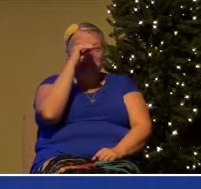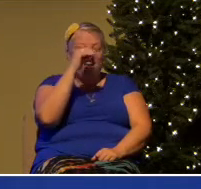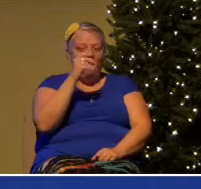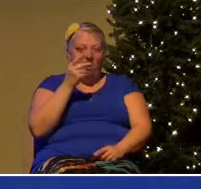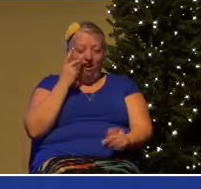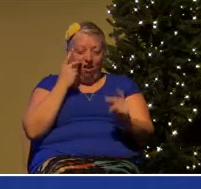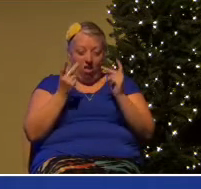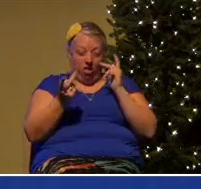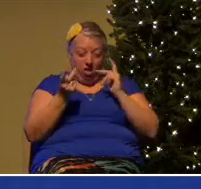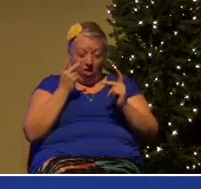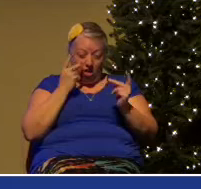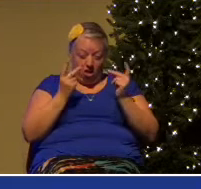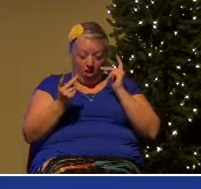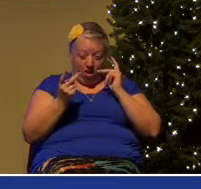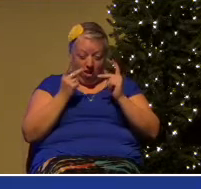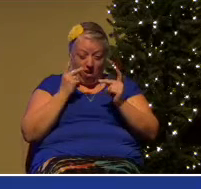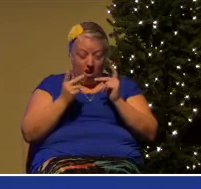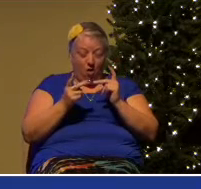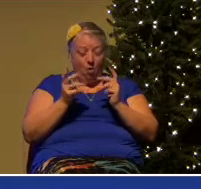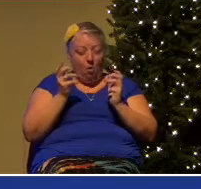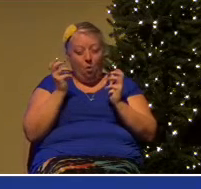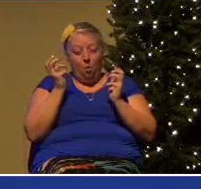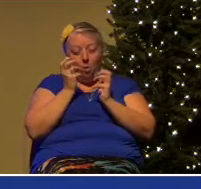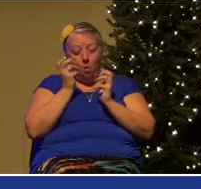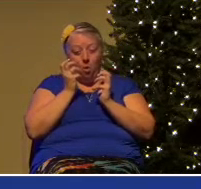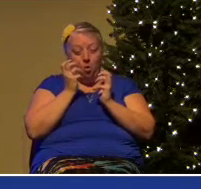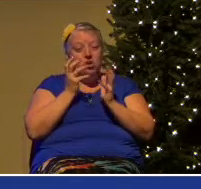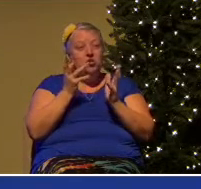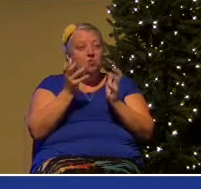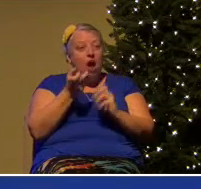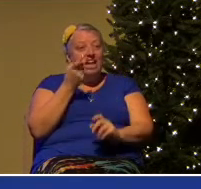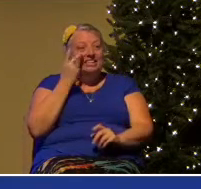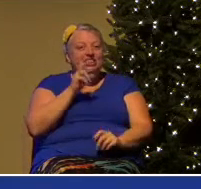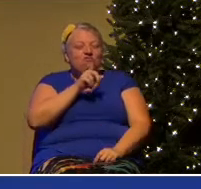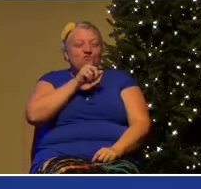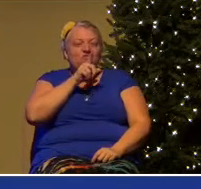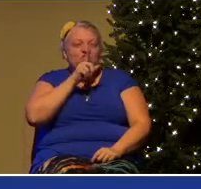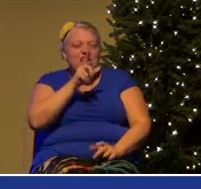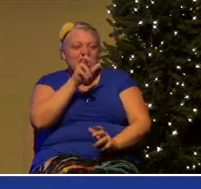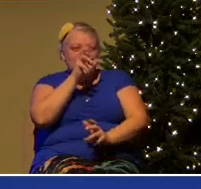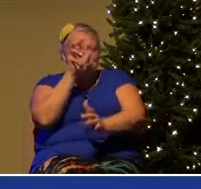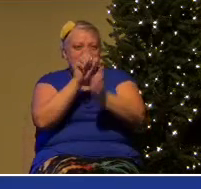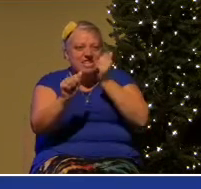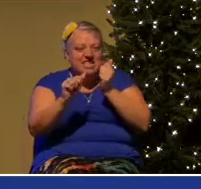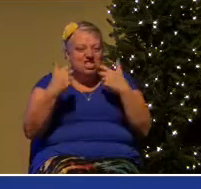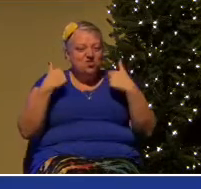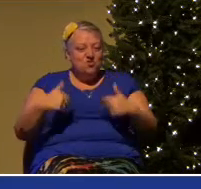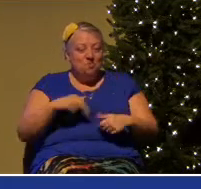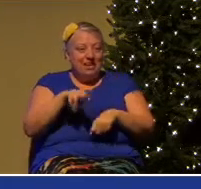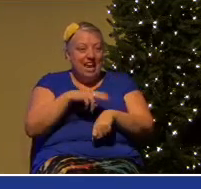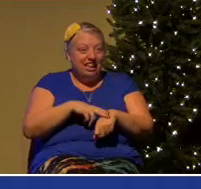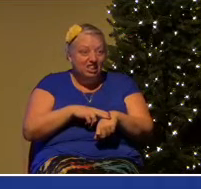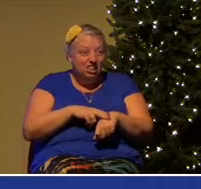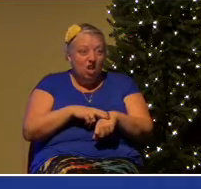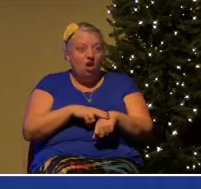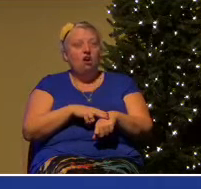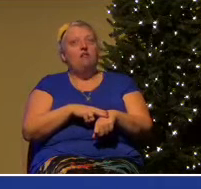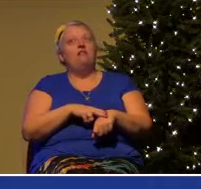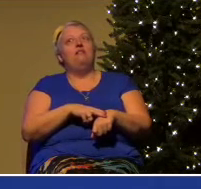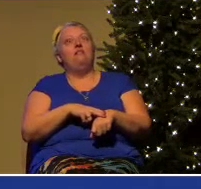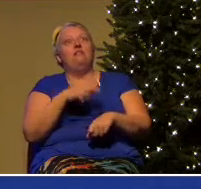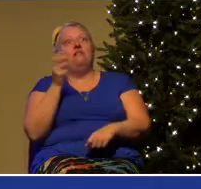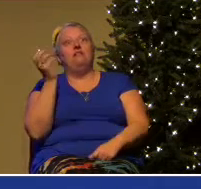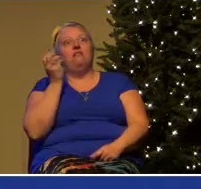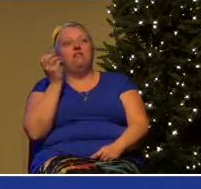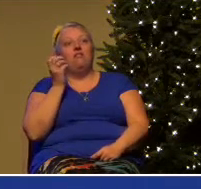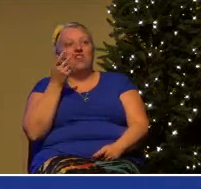nastiest streak of human nature, then you read the conversations that